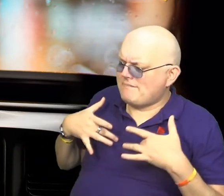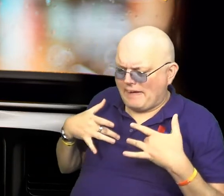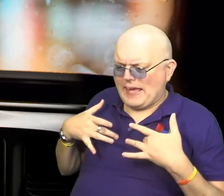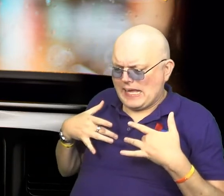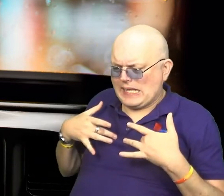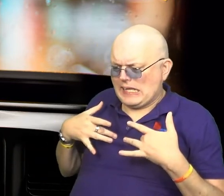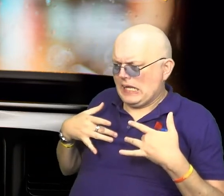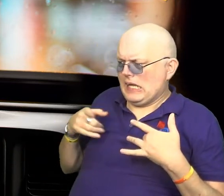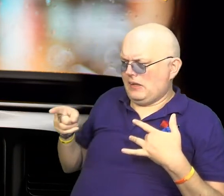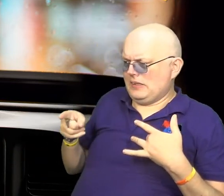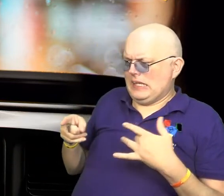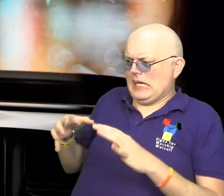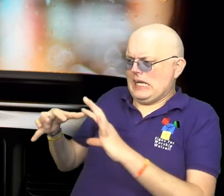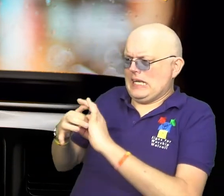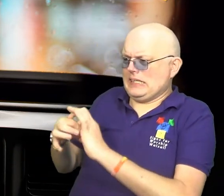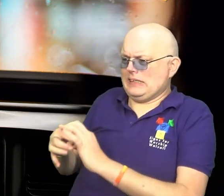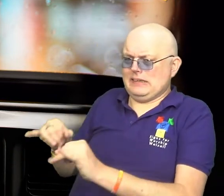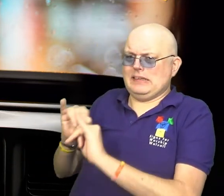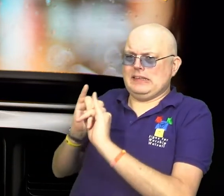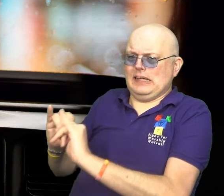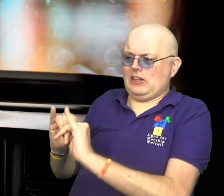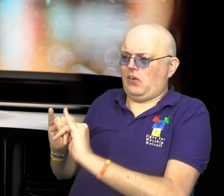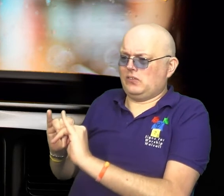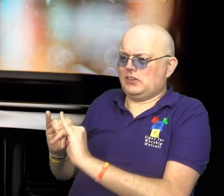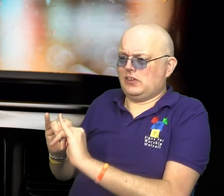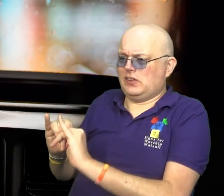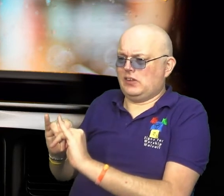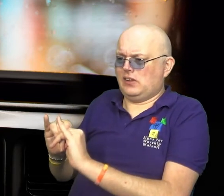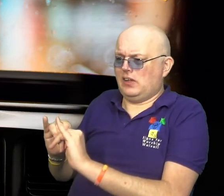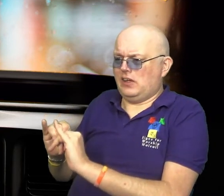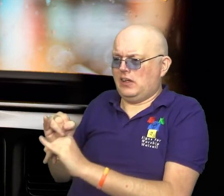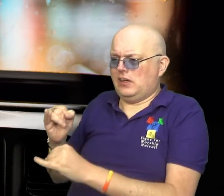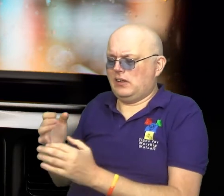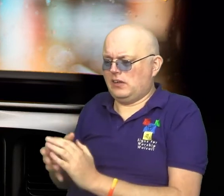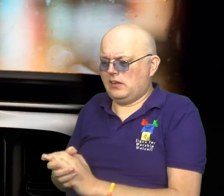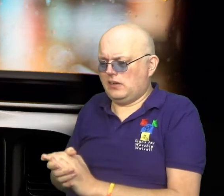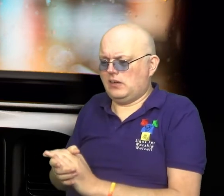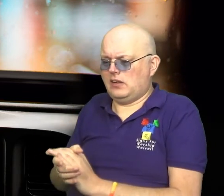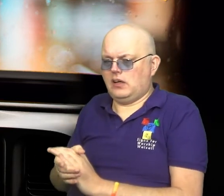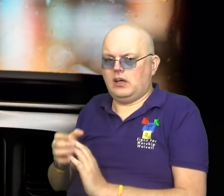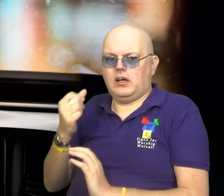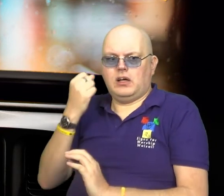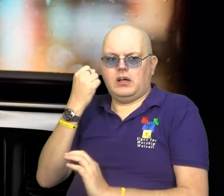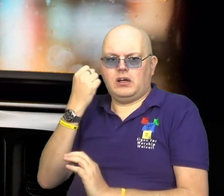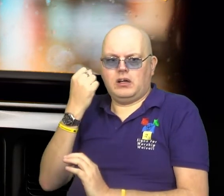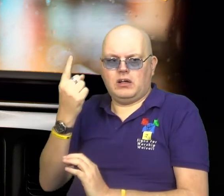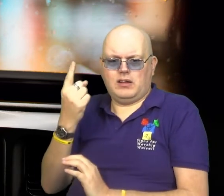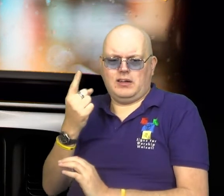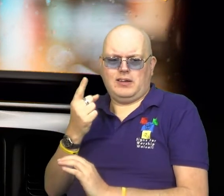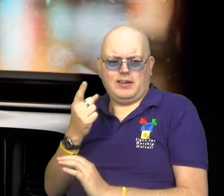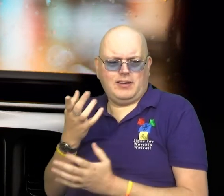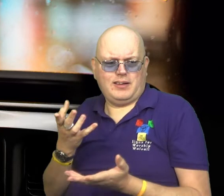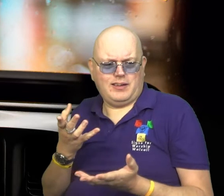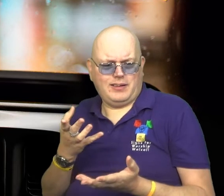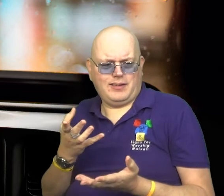had a feeling I was involved with the occult and that I'd never experienced unconditional love. At that moment, I remember thinking,